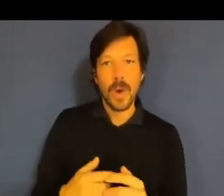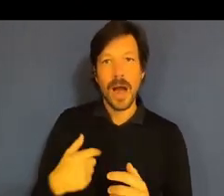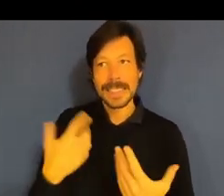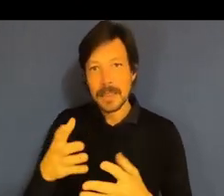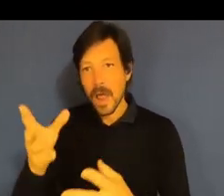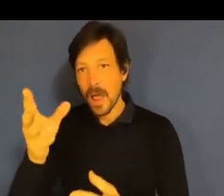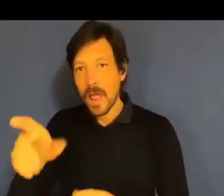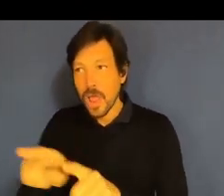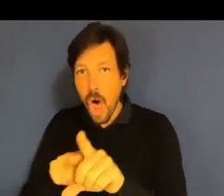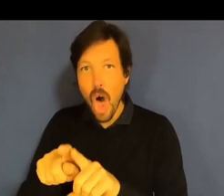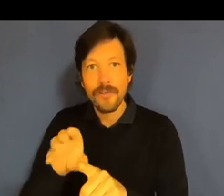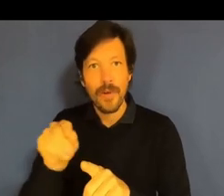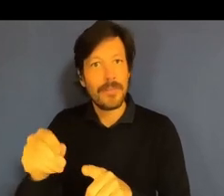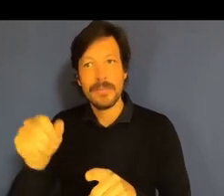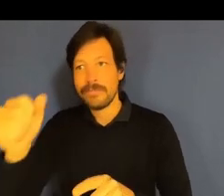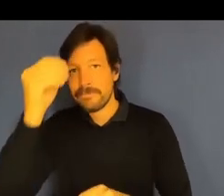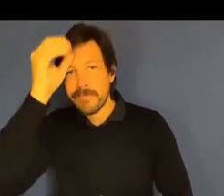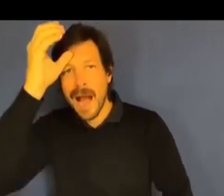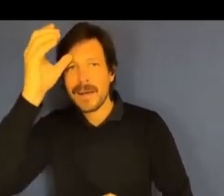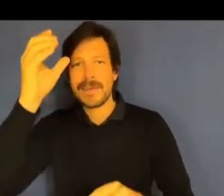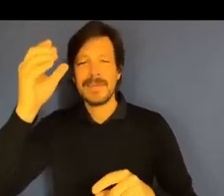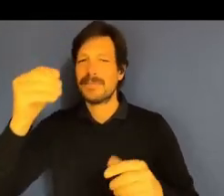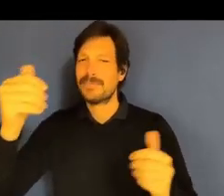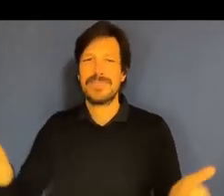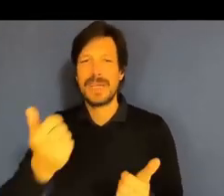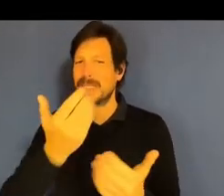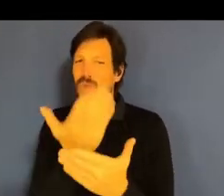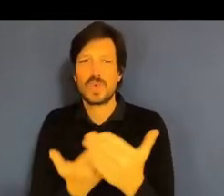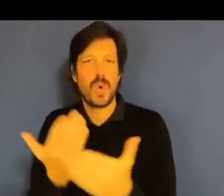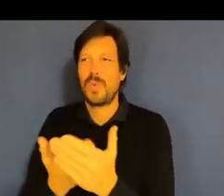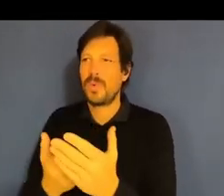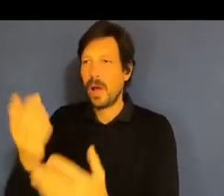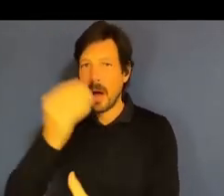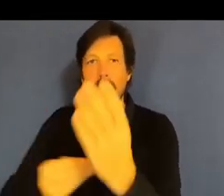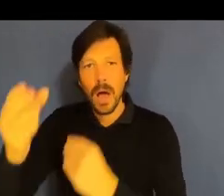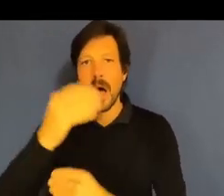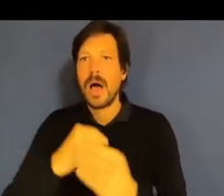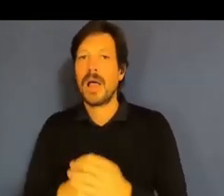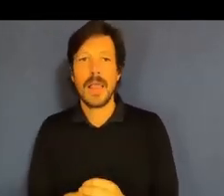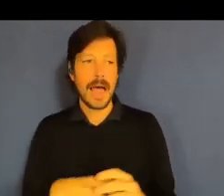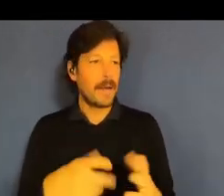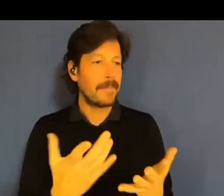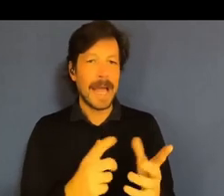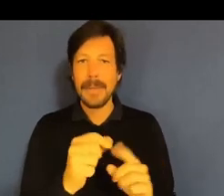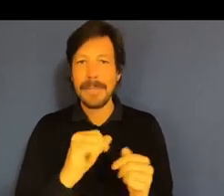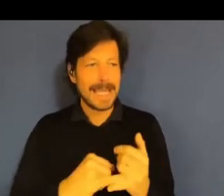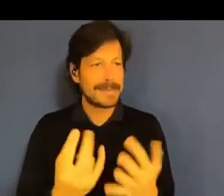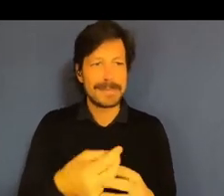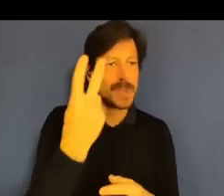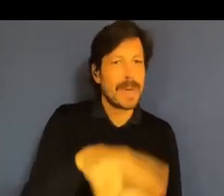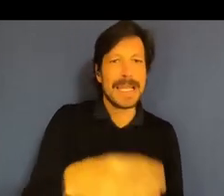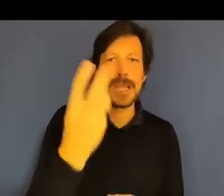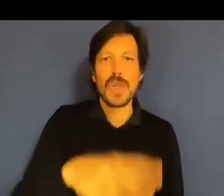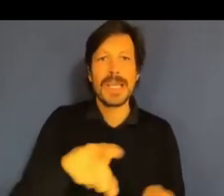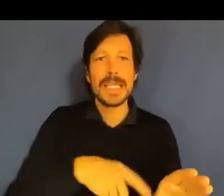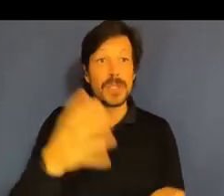she had so many stories about what it was like in the public service, you know, 20 years ago, 30 years ago. People used to smoke in the office with